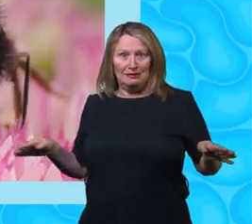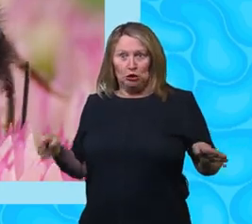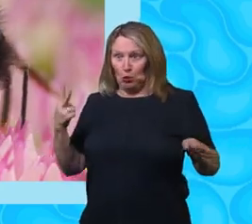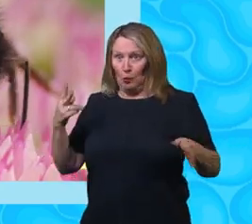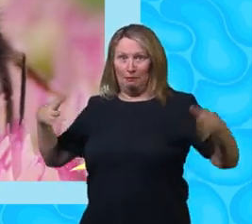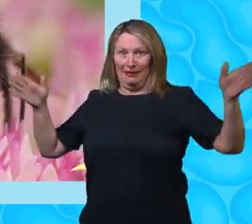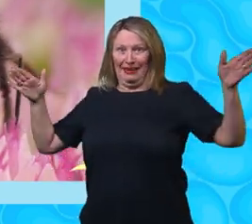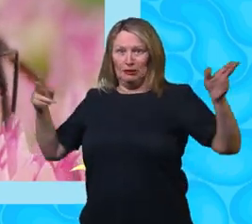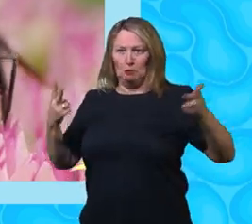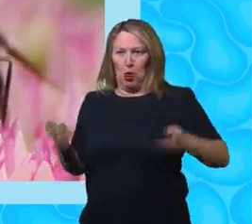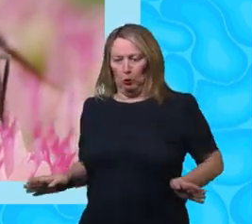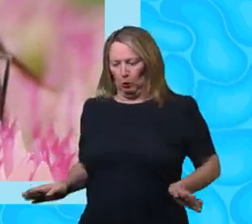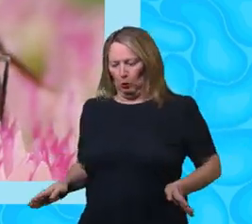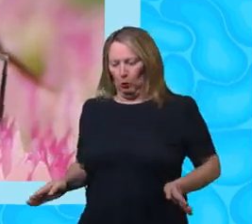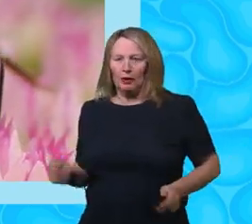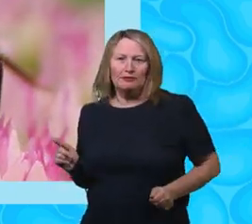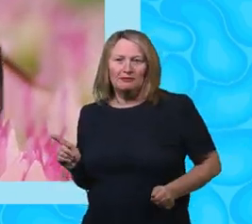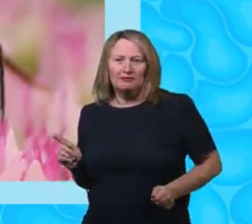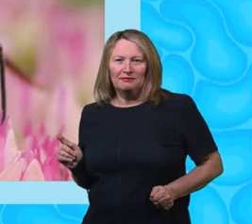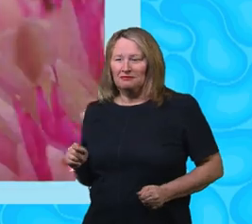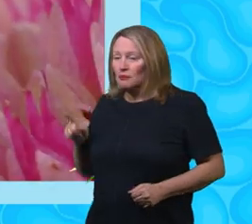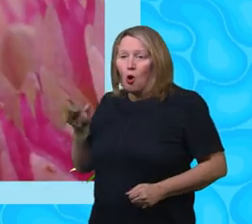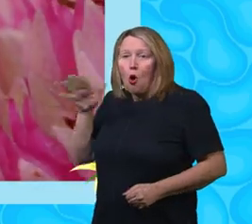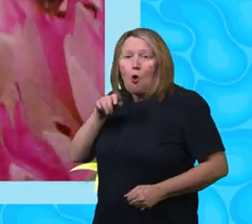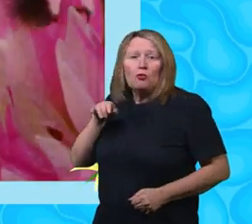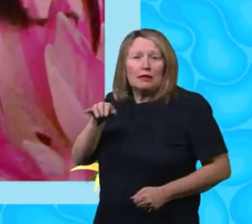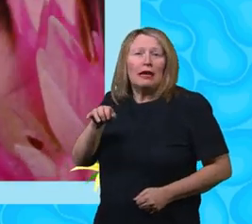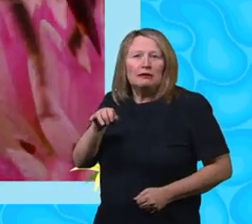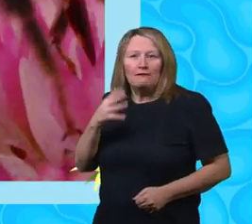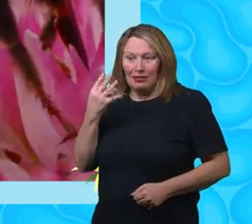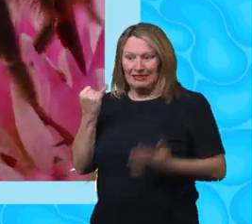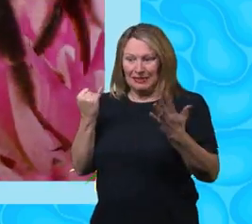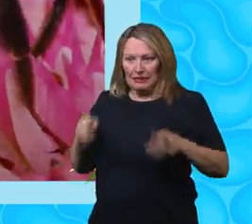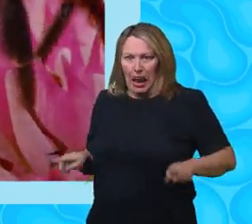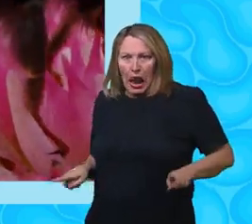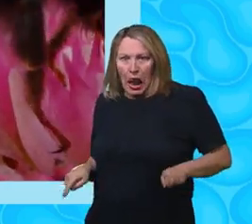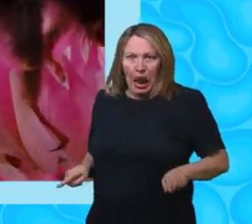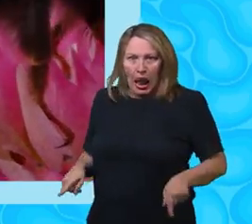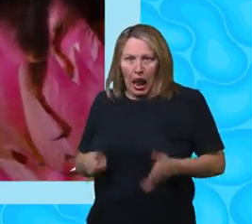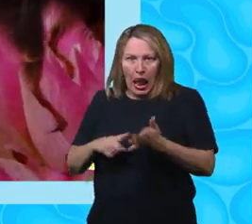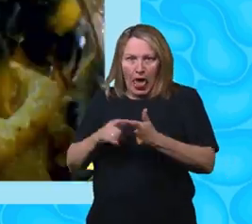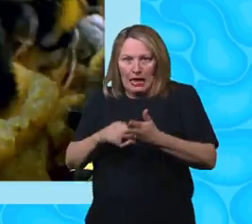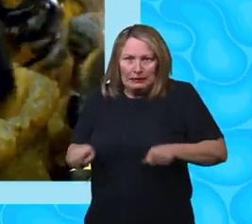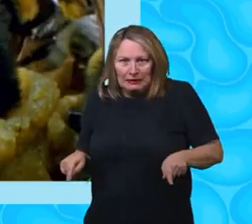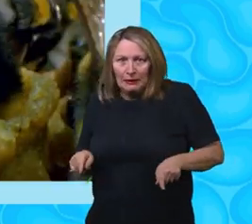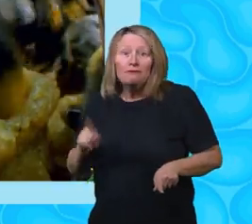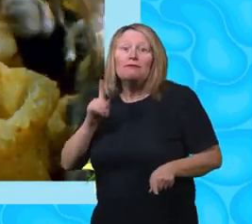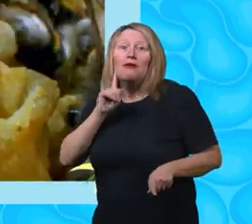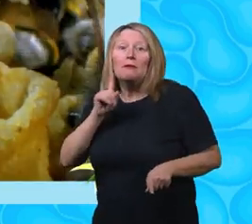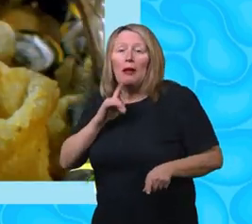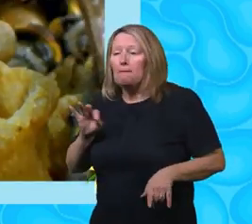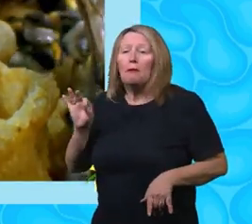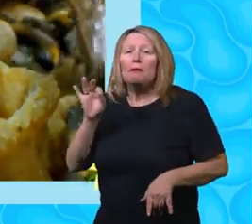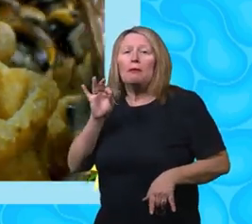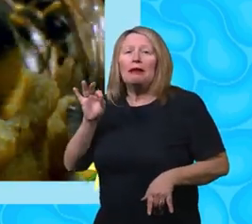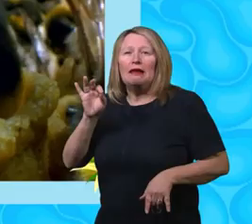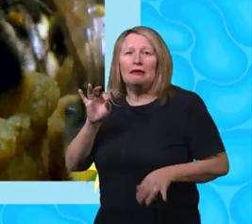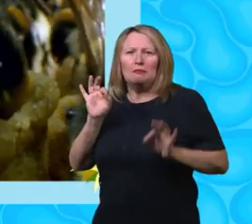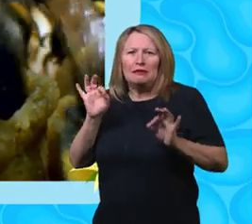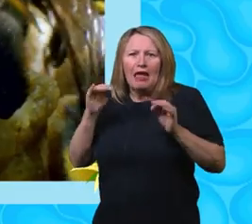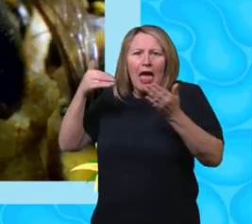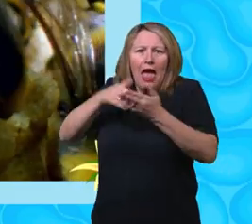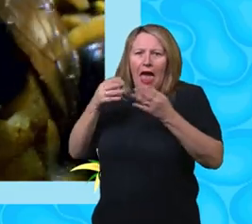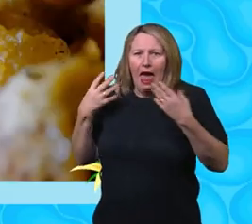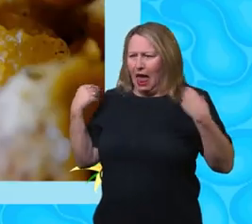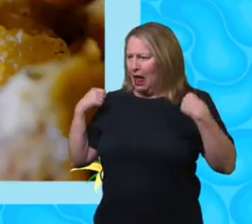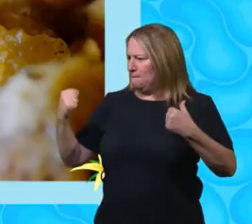Like all insects, they have six legs. Female bumblebees have special hairs on their back legs, which